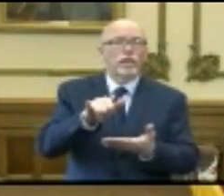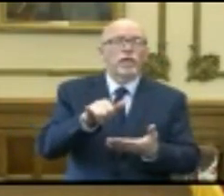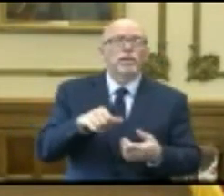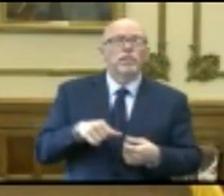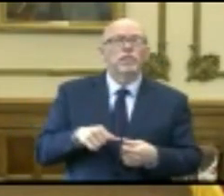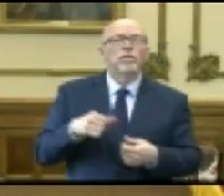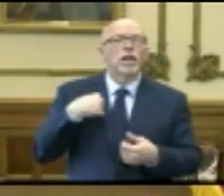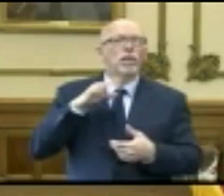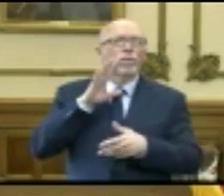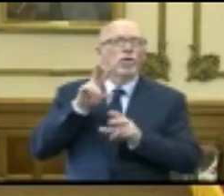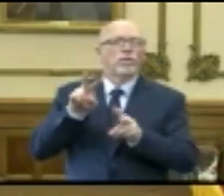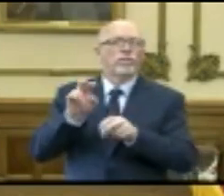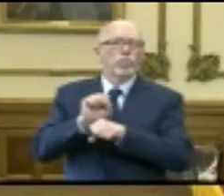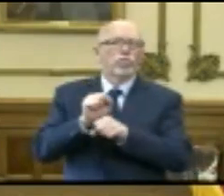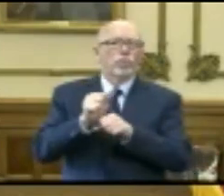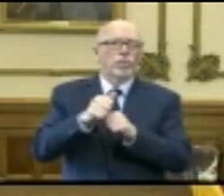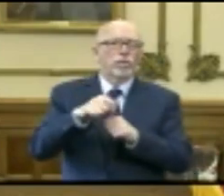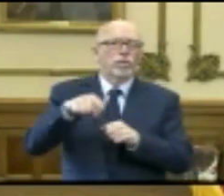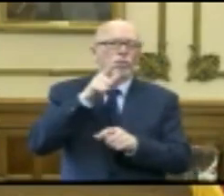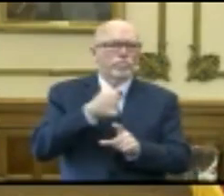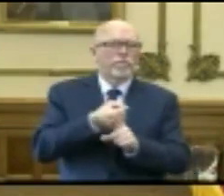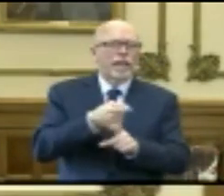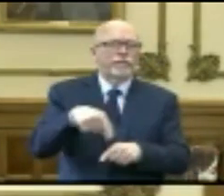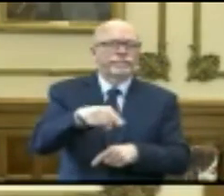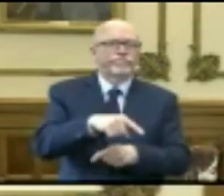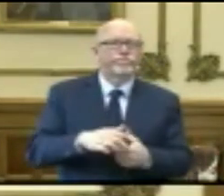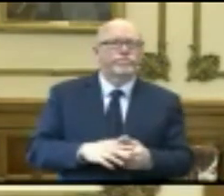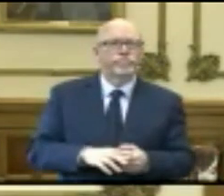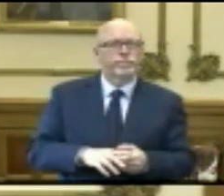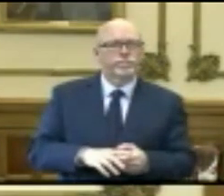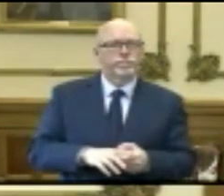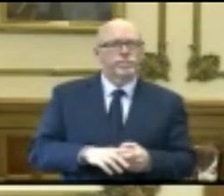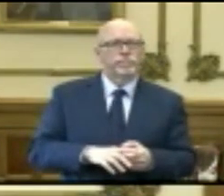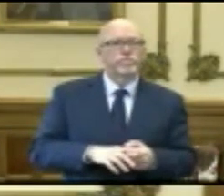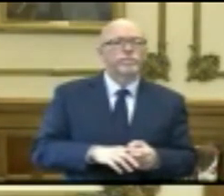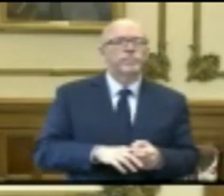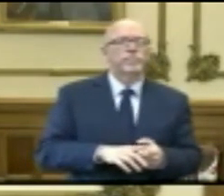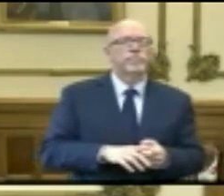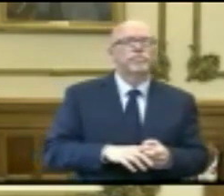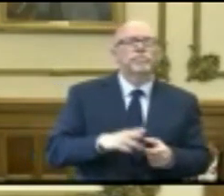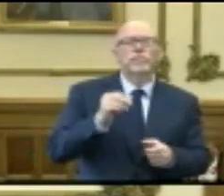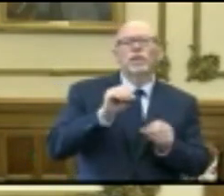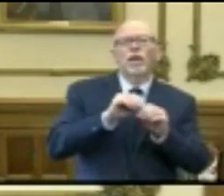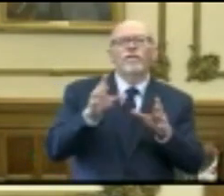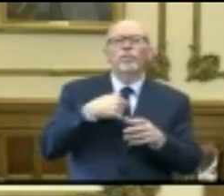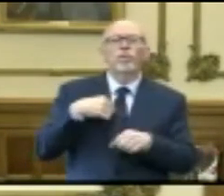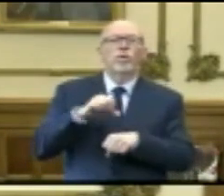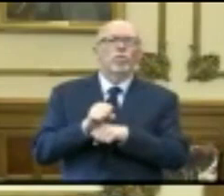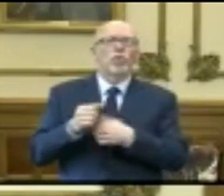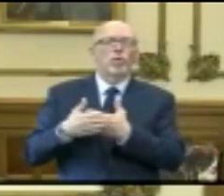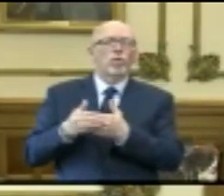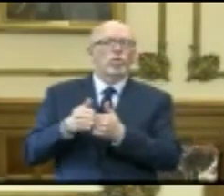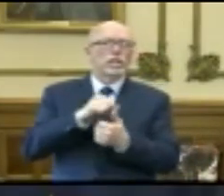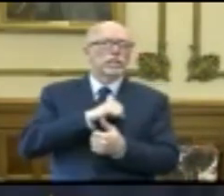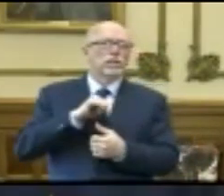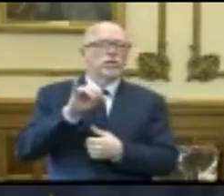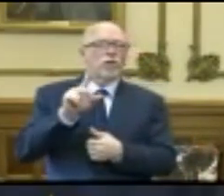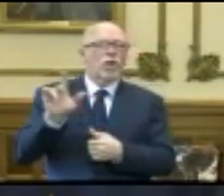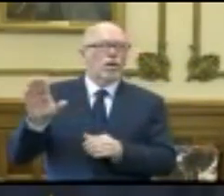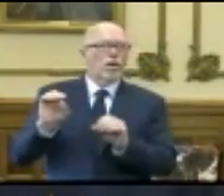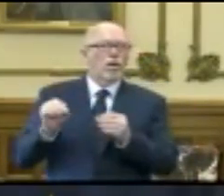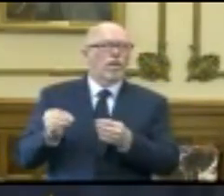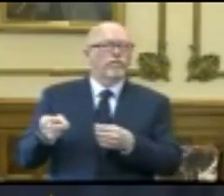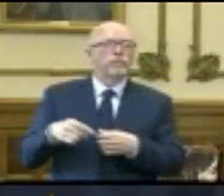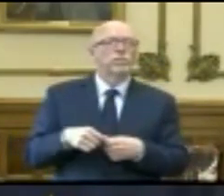I'll look forward to working with those impacted stakeholders. And, Brandon, I'd just say that we're obviously working very closely with Senator Young's office